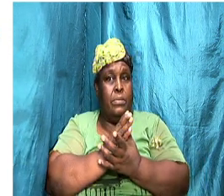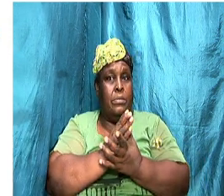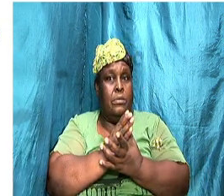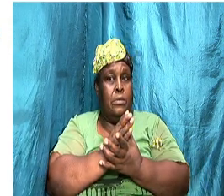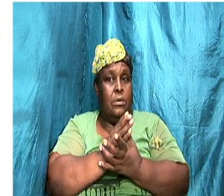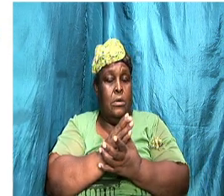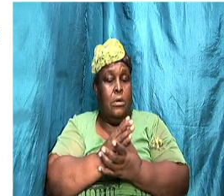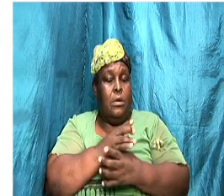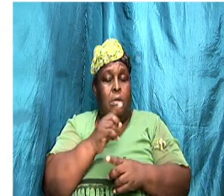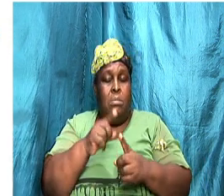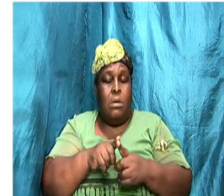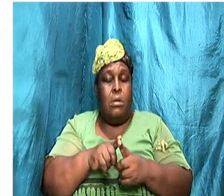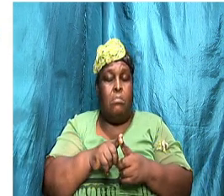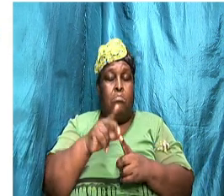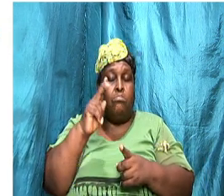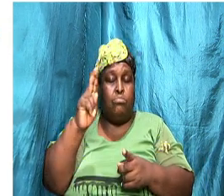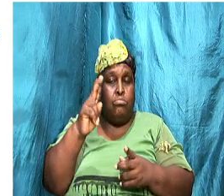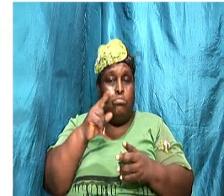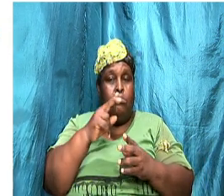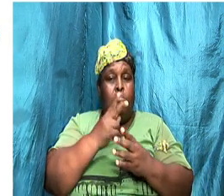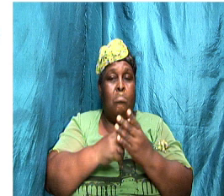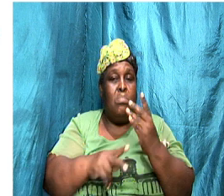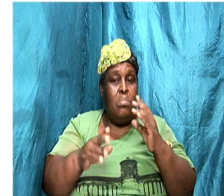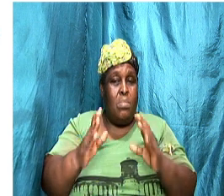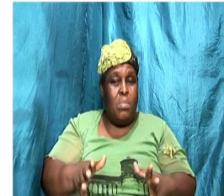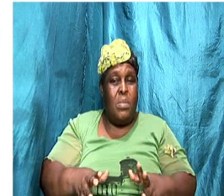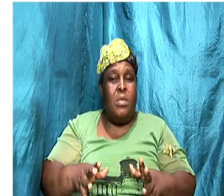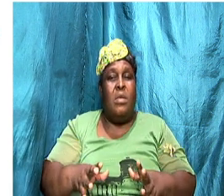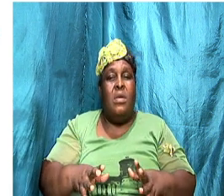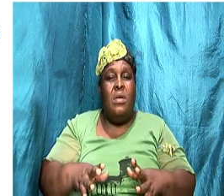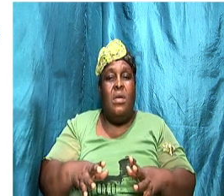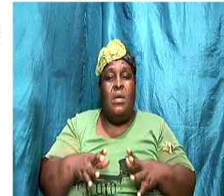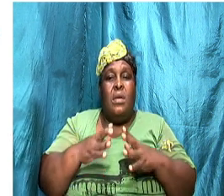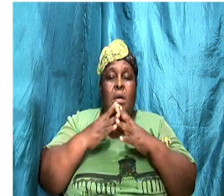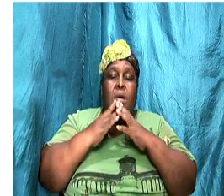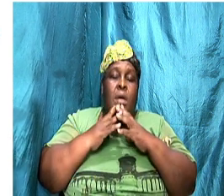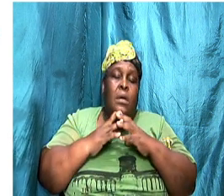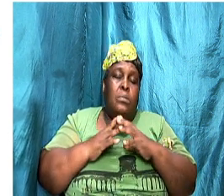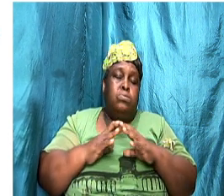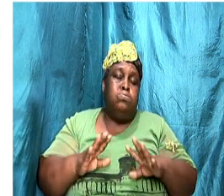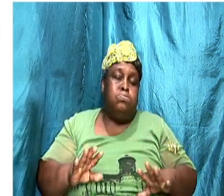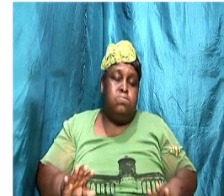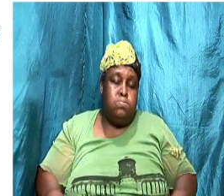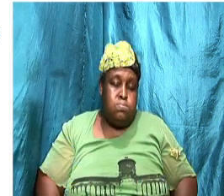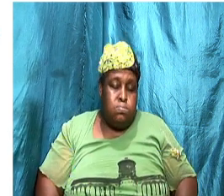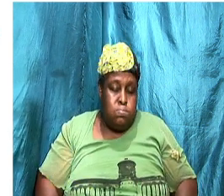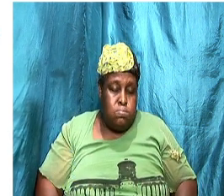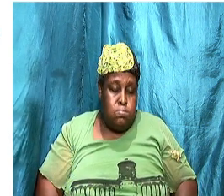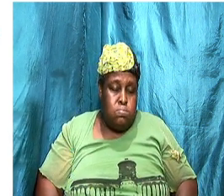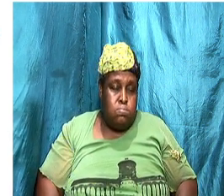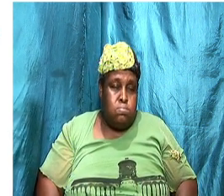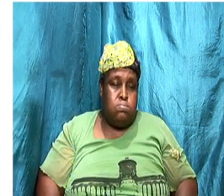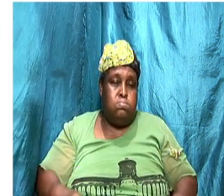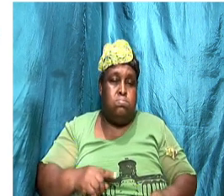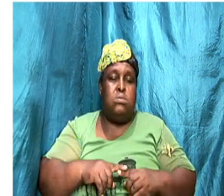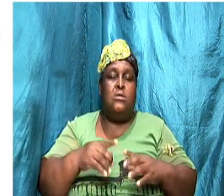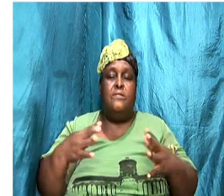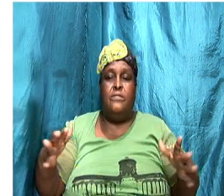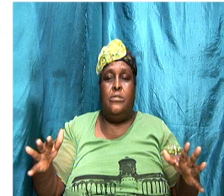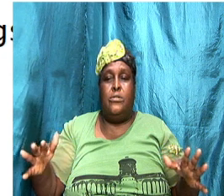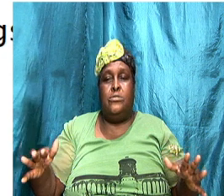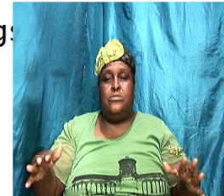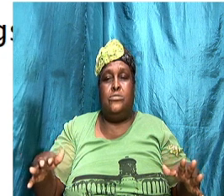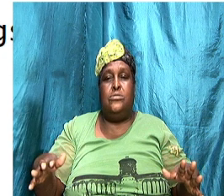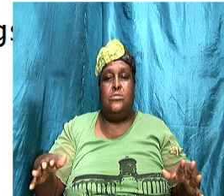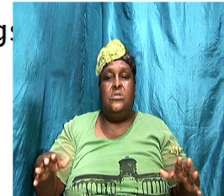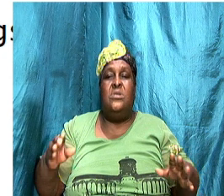party cool off but be sure to address it as soon as possible the Bible in